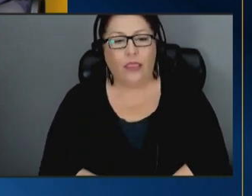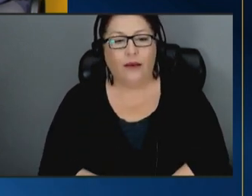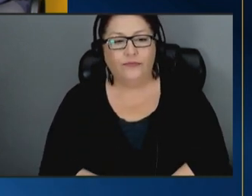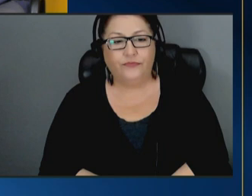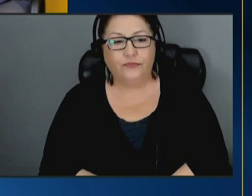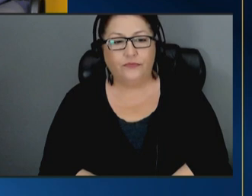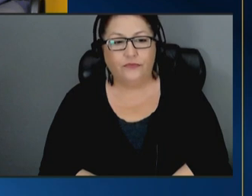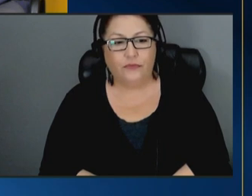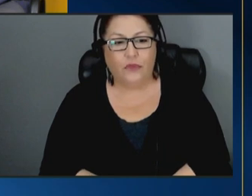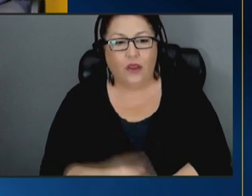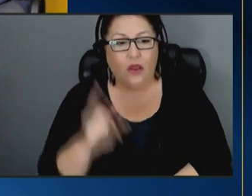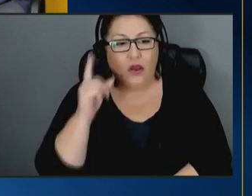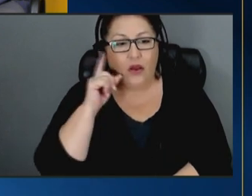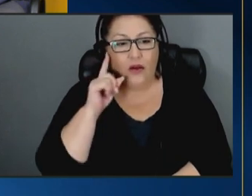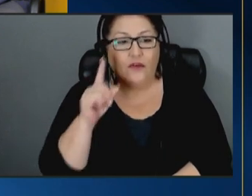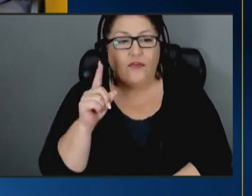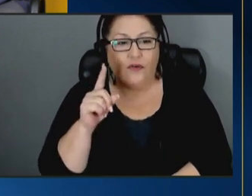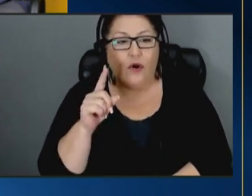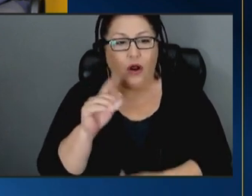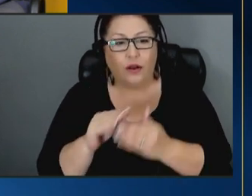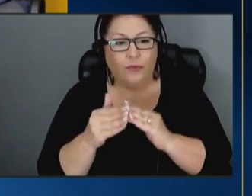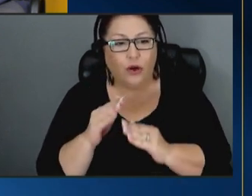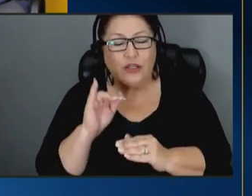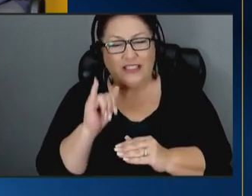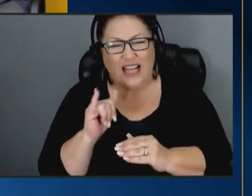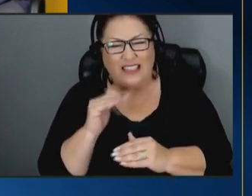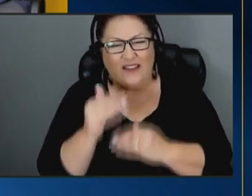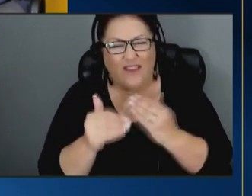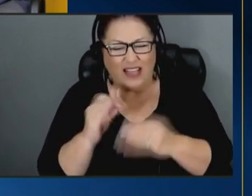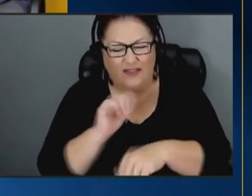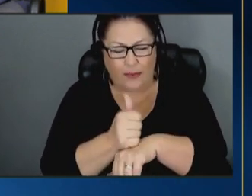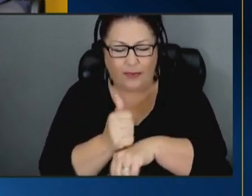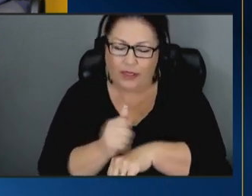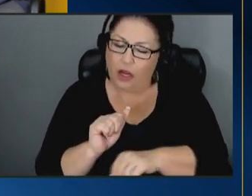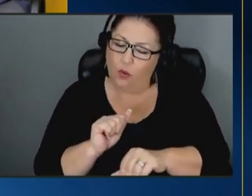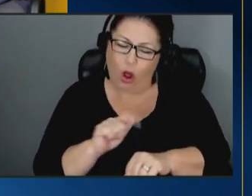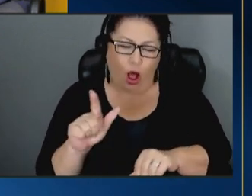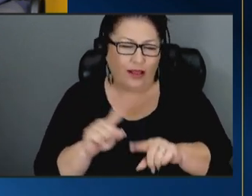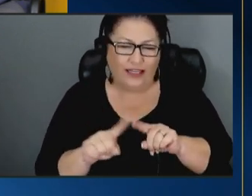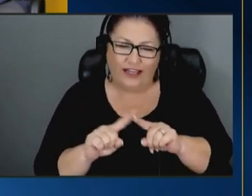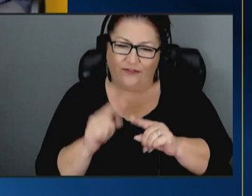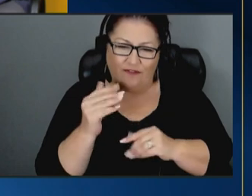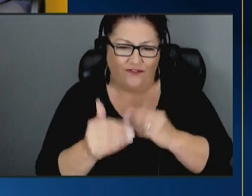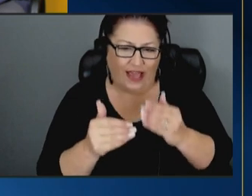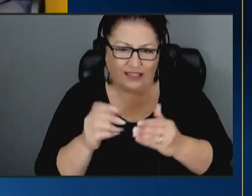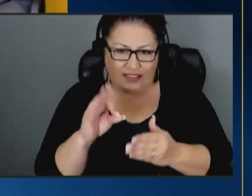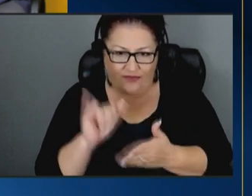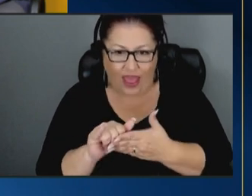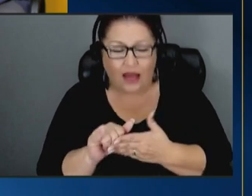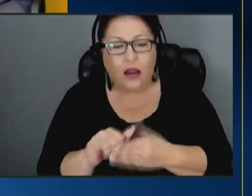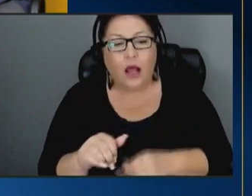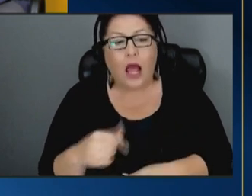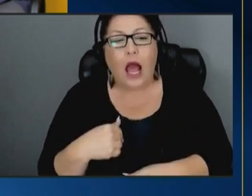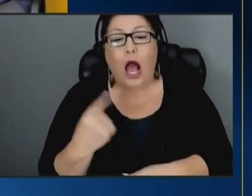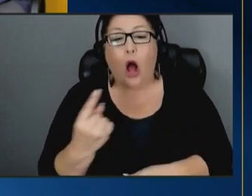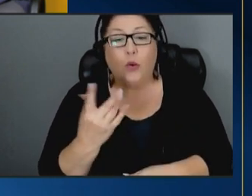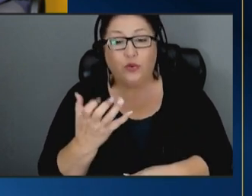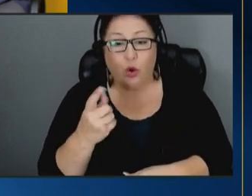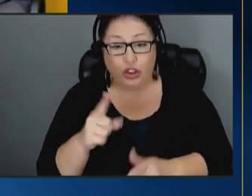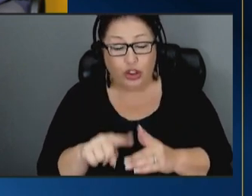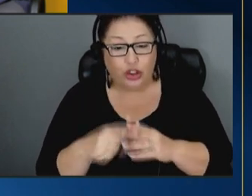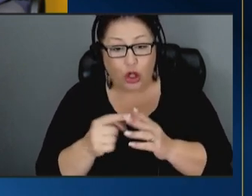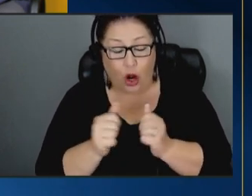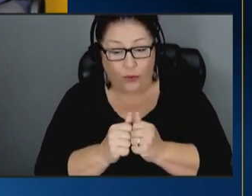jurisdictions that are still in the in the phase of implementation we're all in different phases of that um i always want you to start with